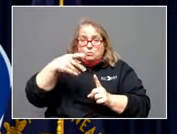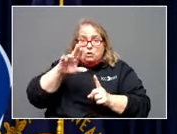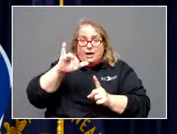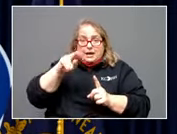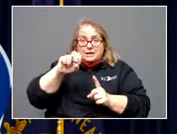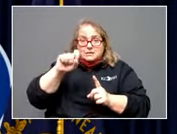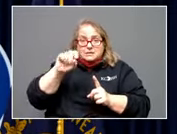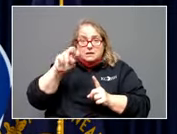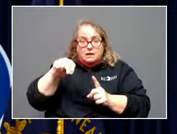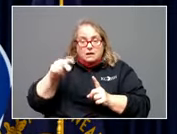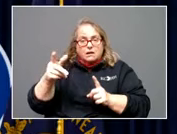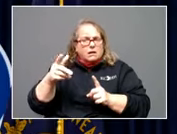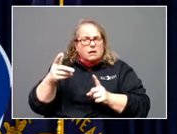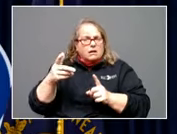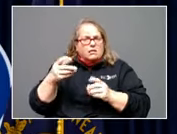homes.